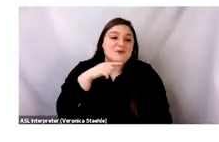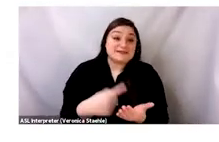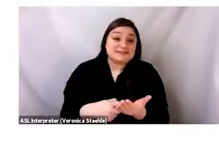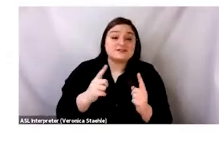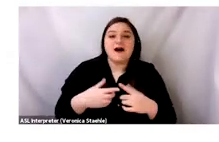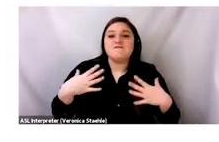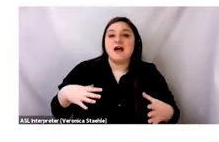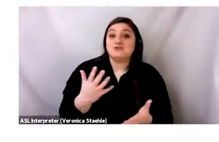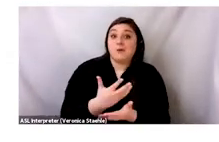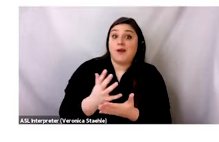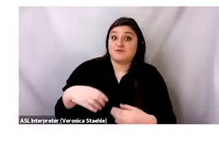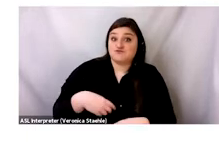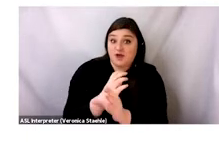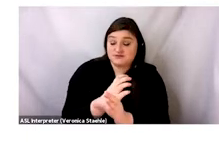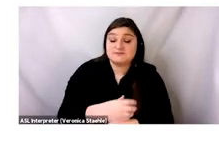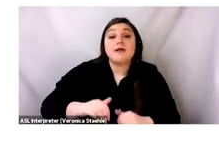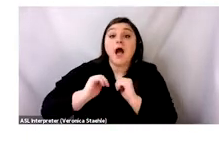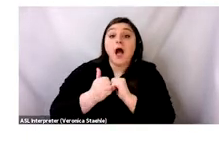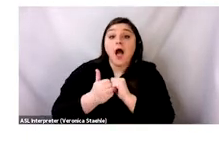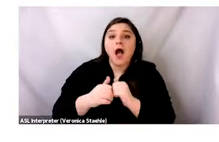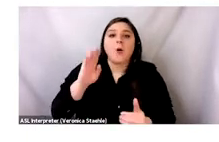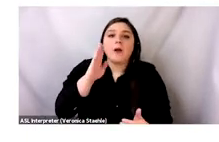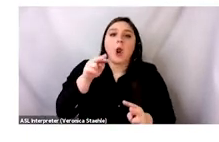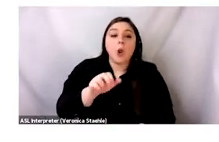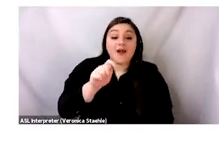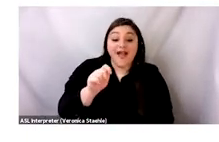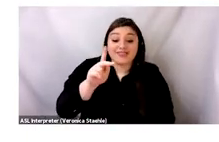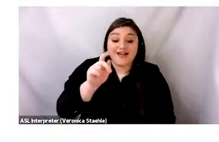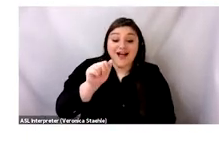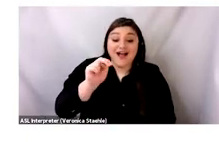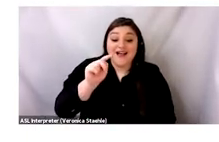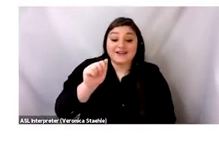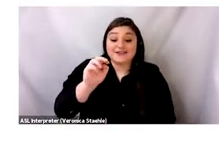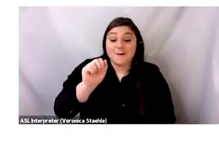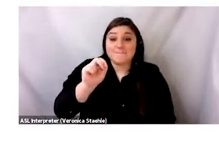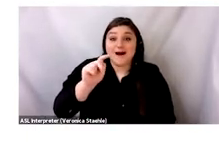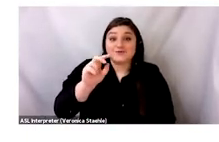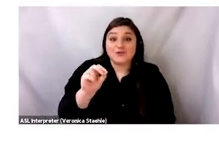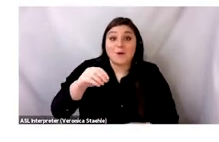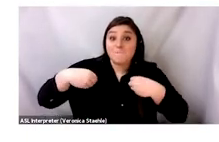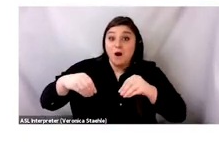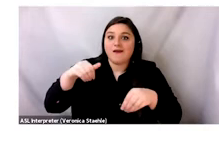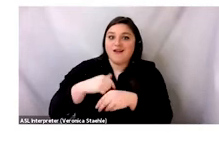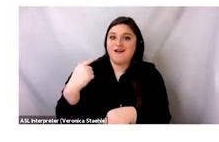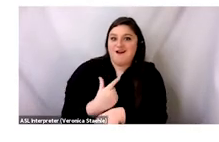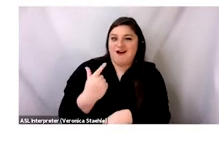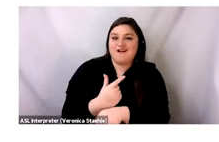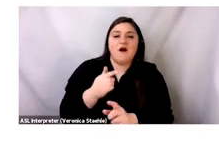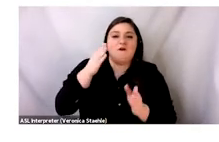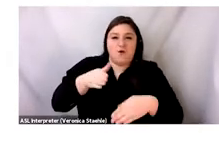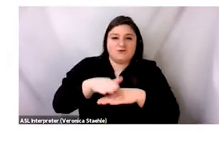fashion's waste crisis. We're going to do that by looking at Continental Market and across Ghana as a case study.